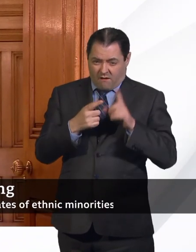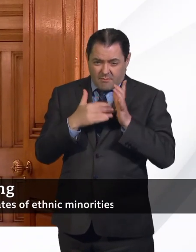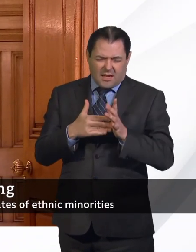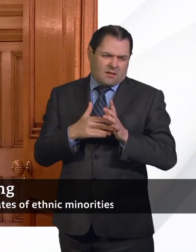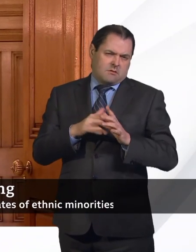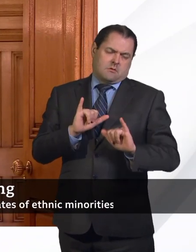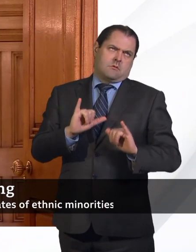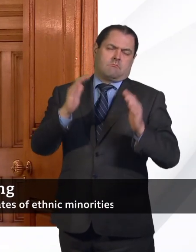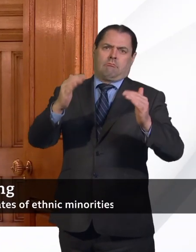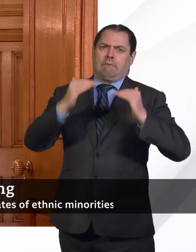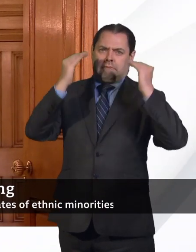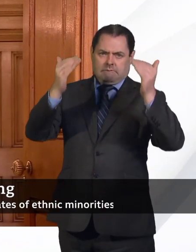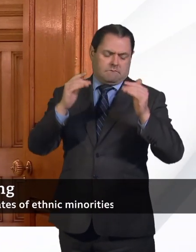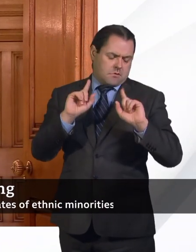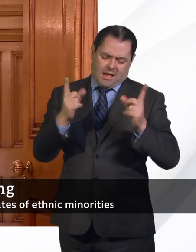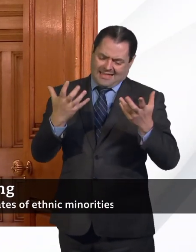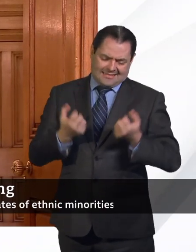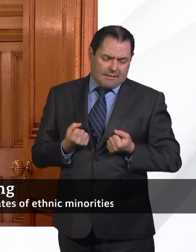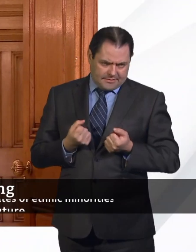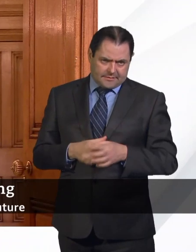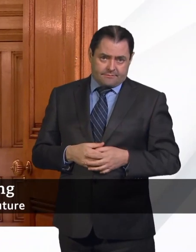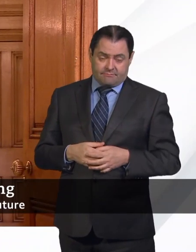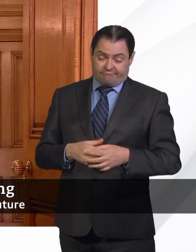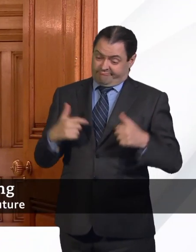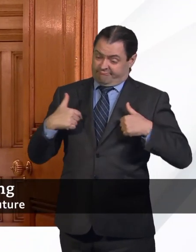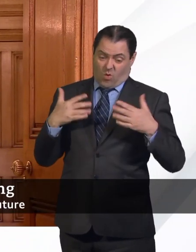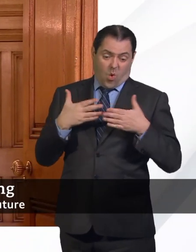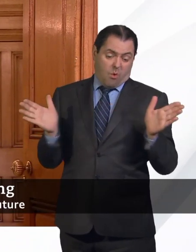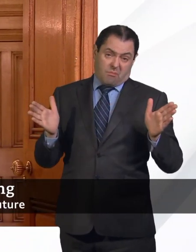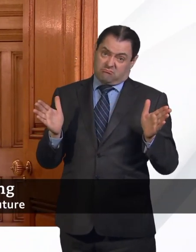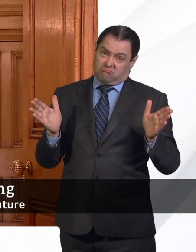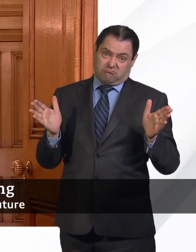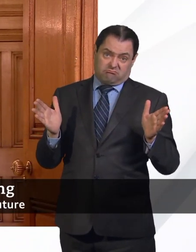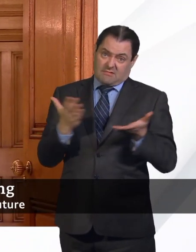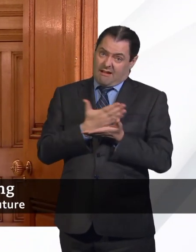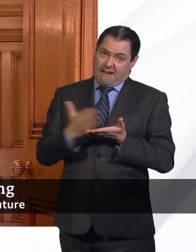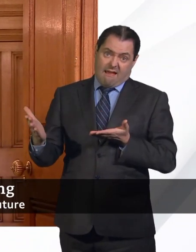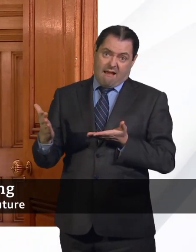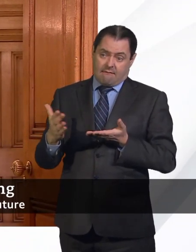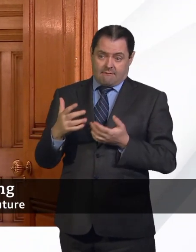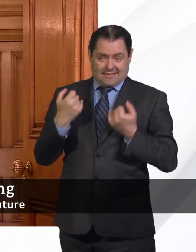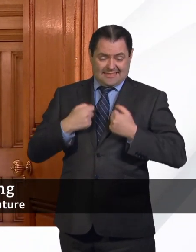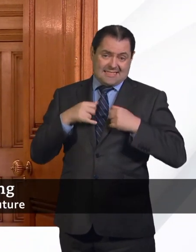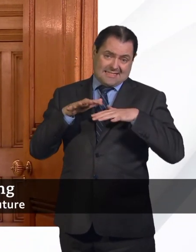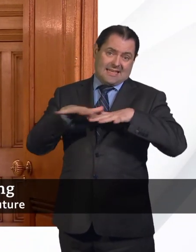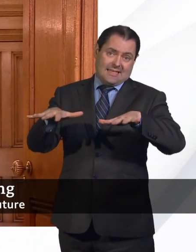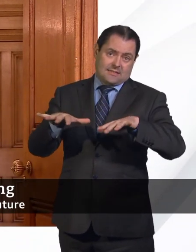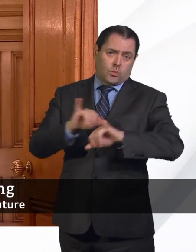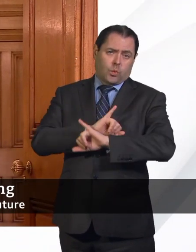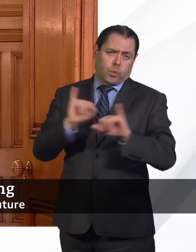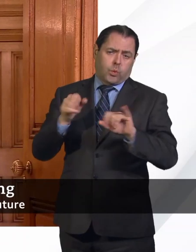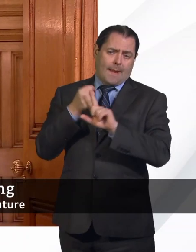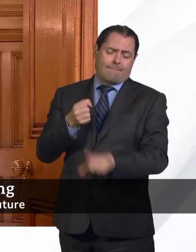And we are completely and fully transparent about the impact of the disease and